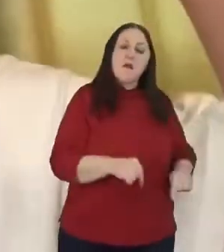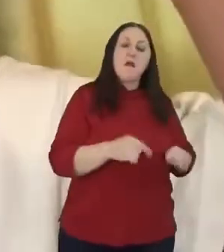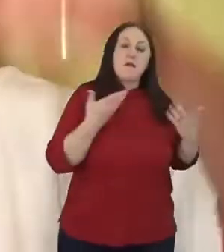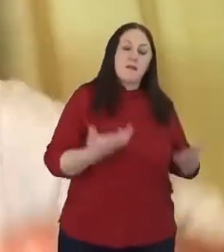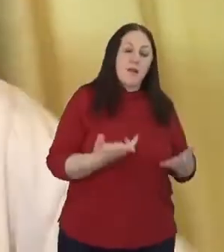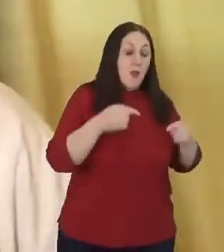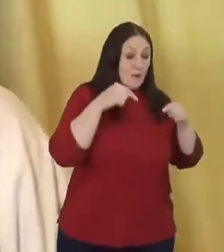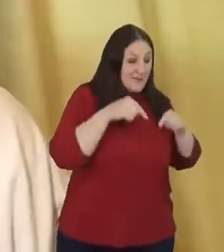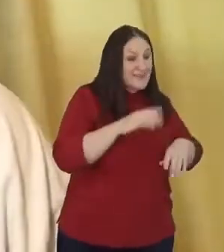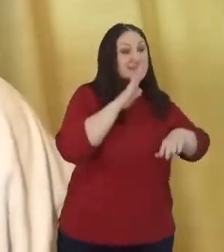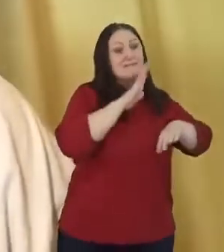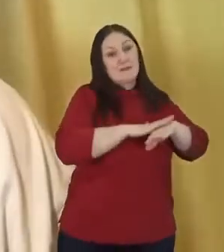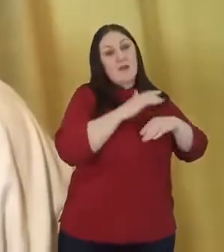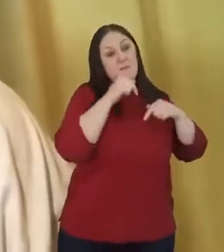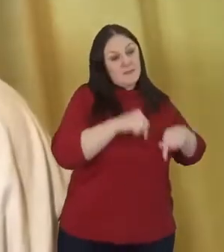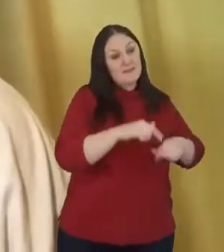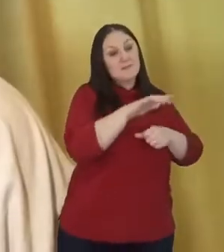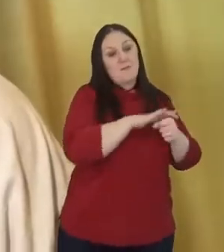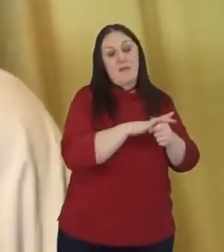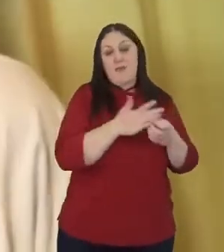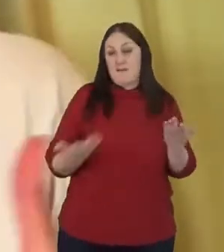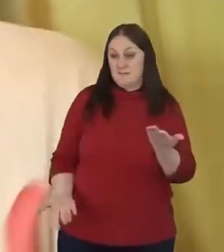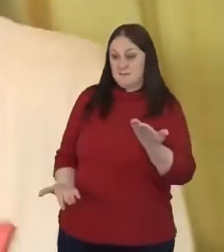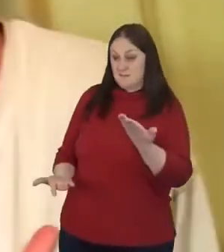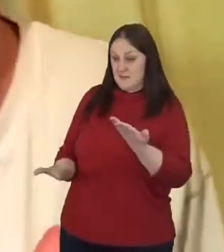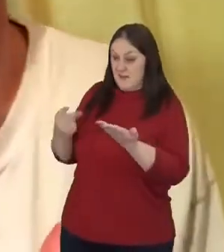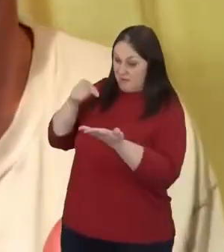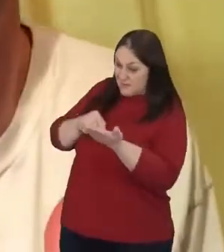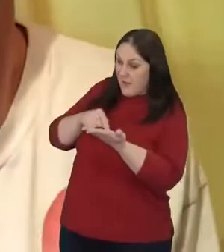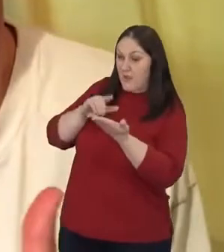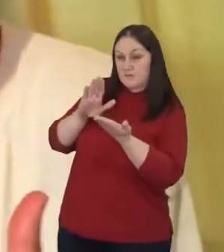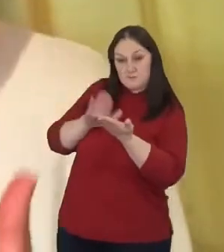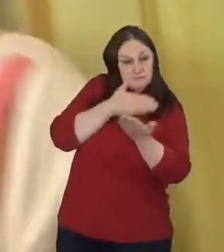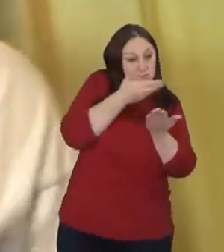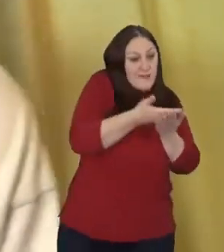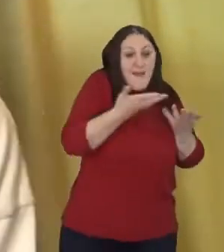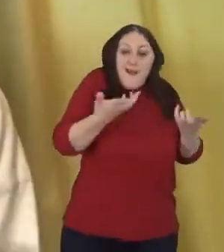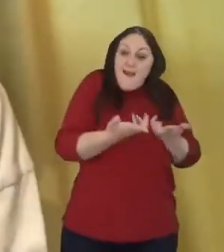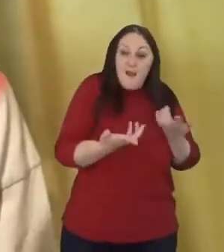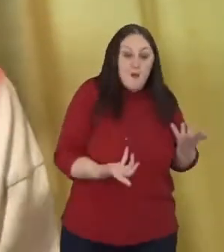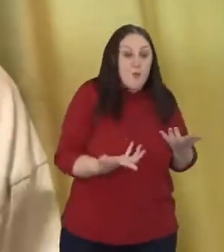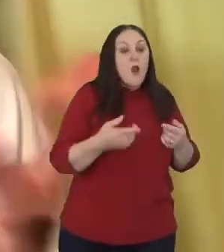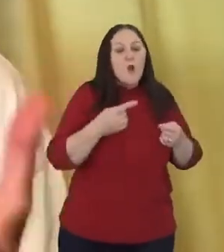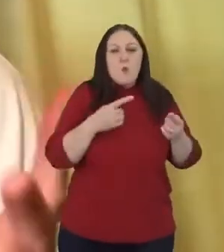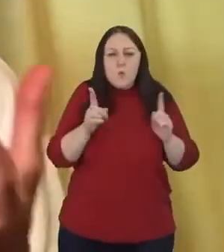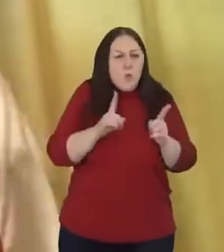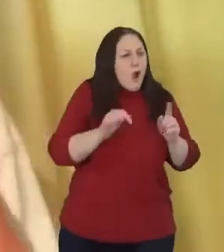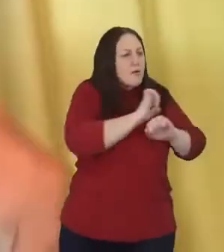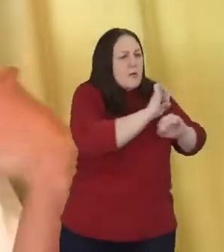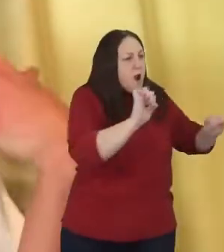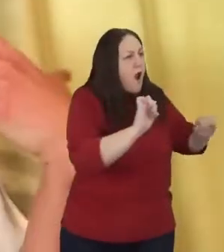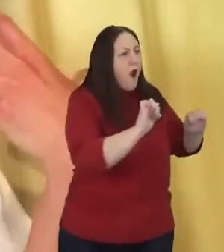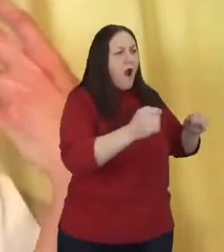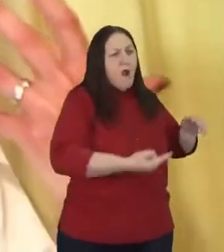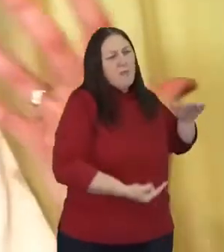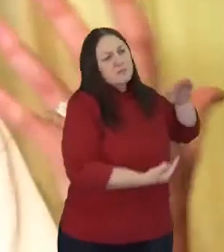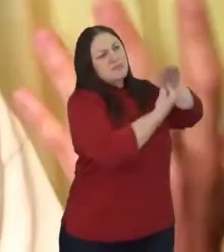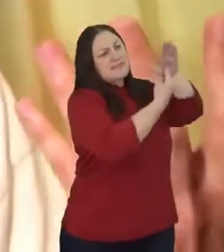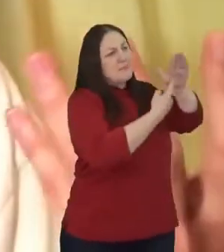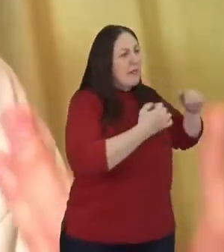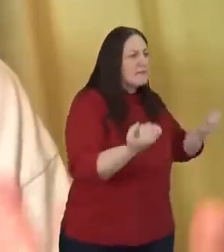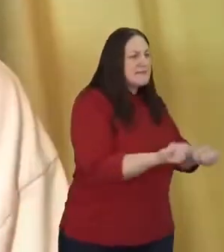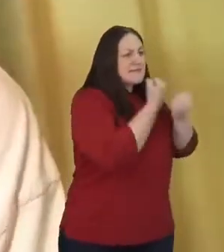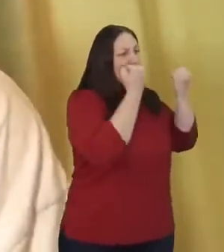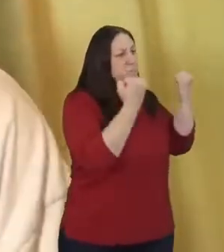in this time that we are living in? And we ask the questions, what are the principalities and powers that exist in